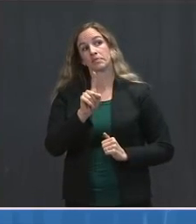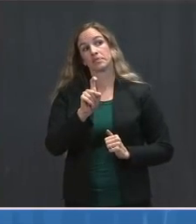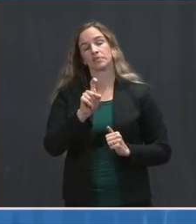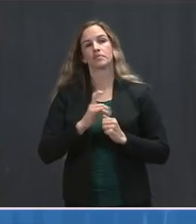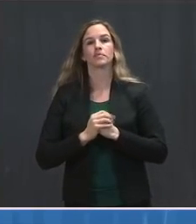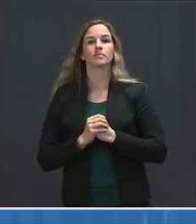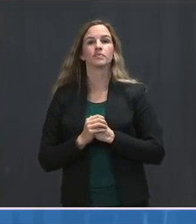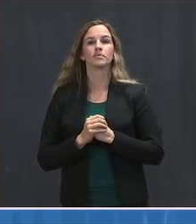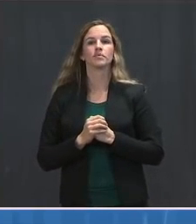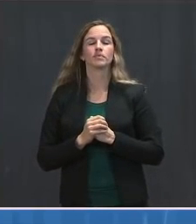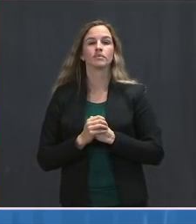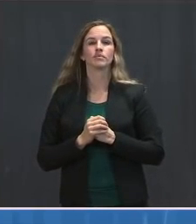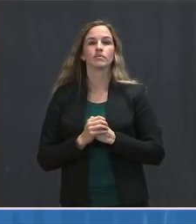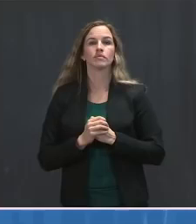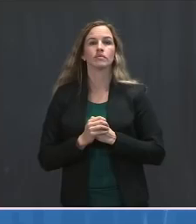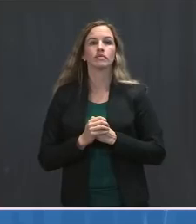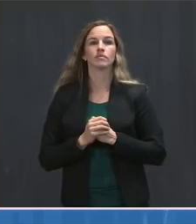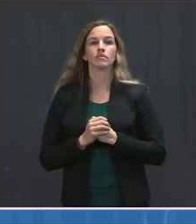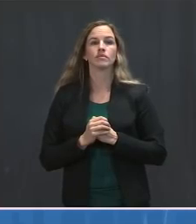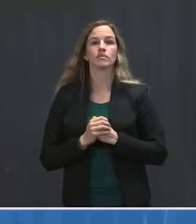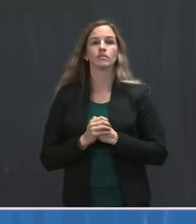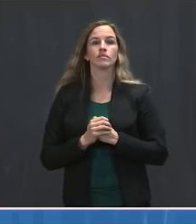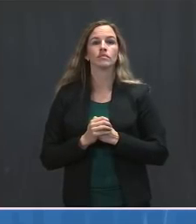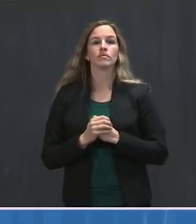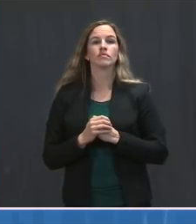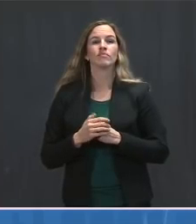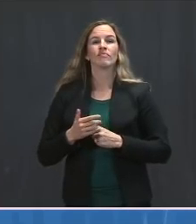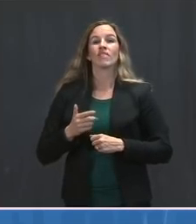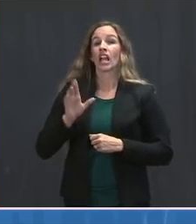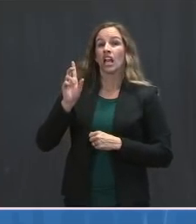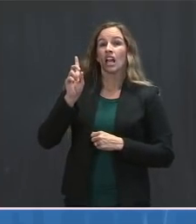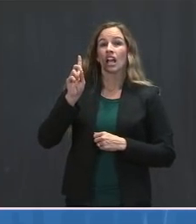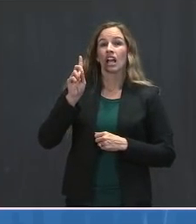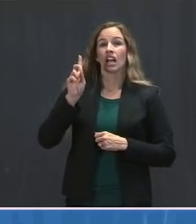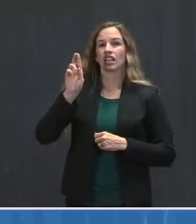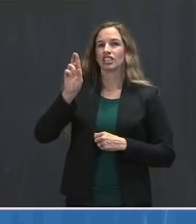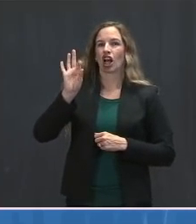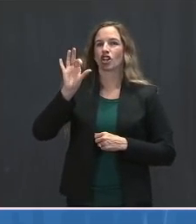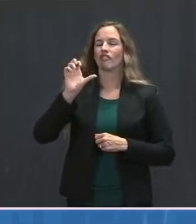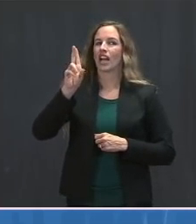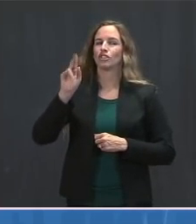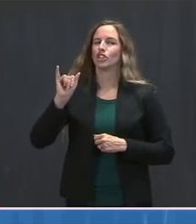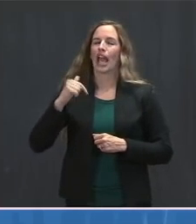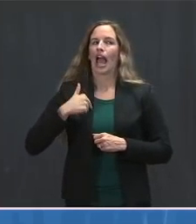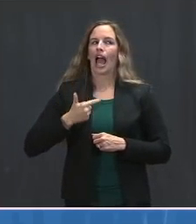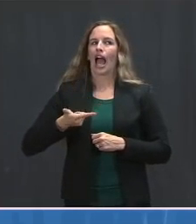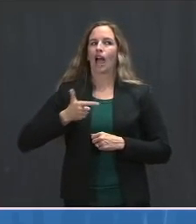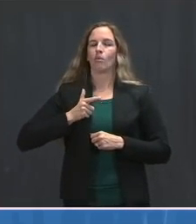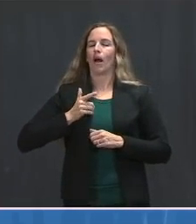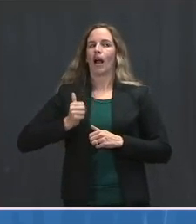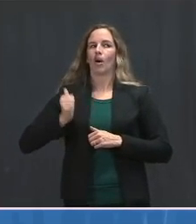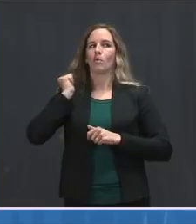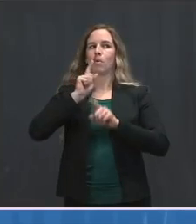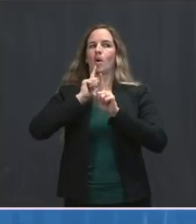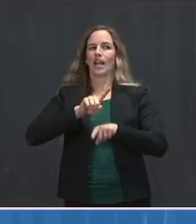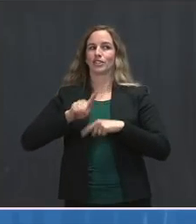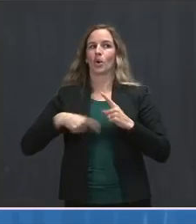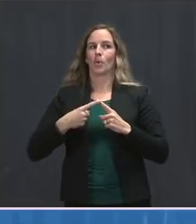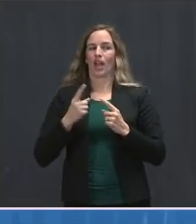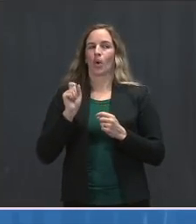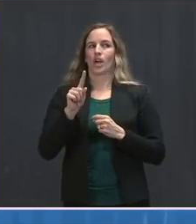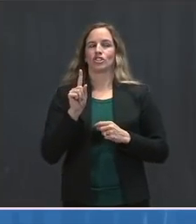So, Dr. Fauci, this, I would never dream of taking a question that was intended for you. Mr. Thank you, Andy. Yes,